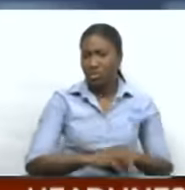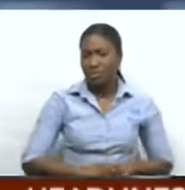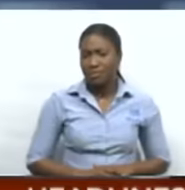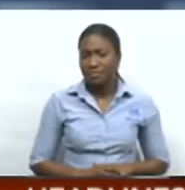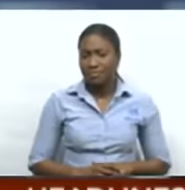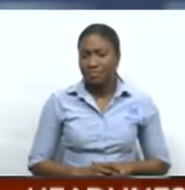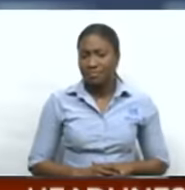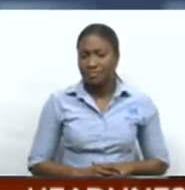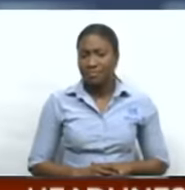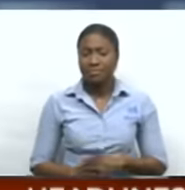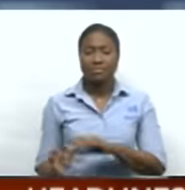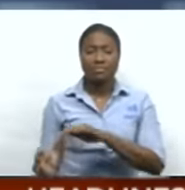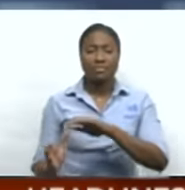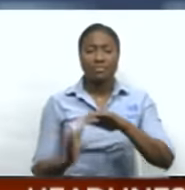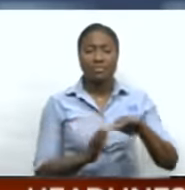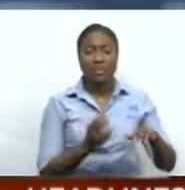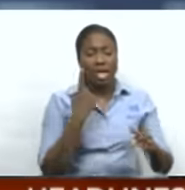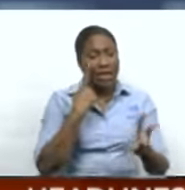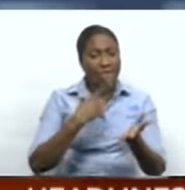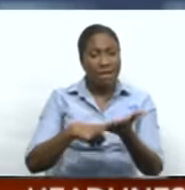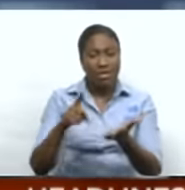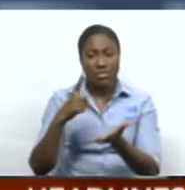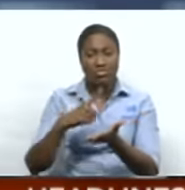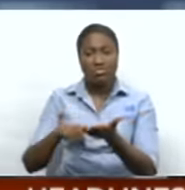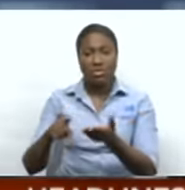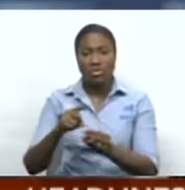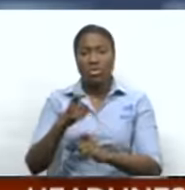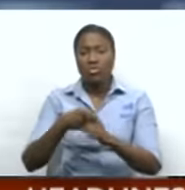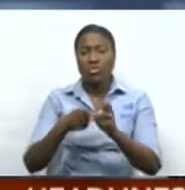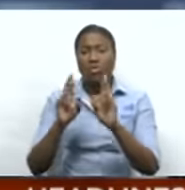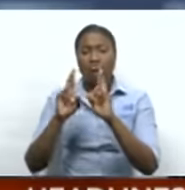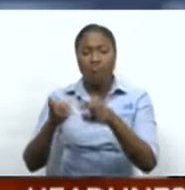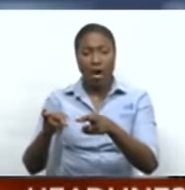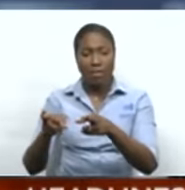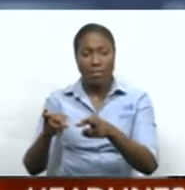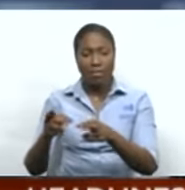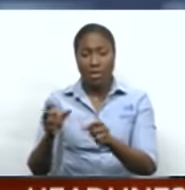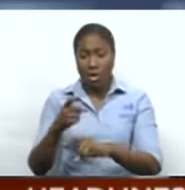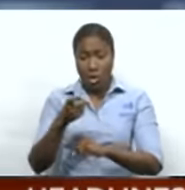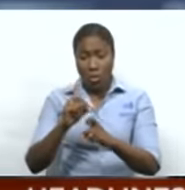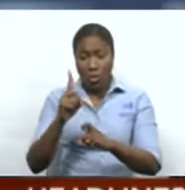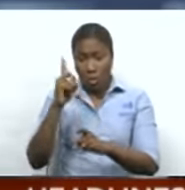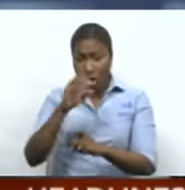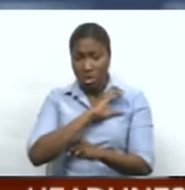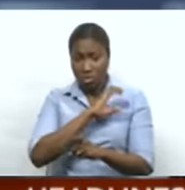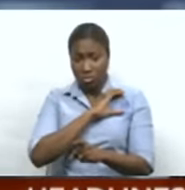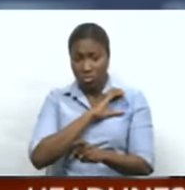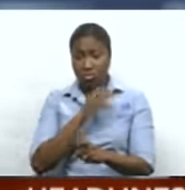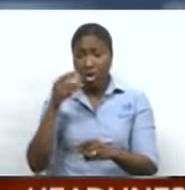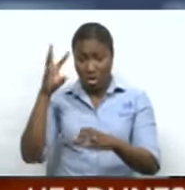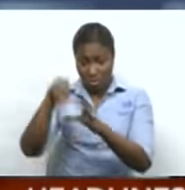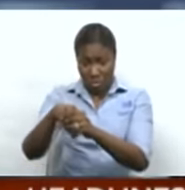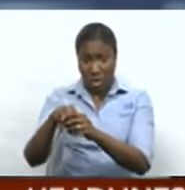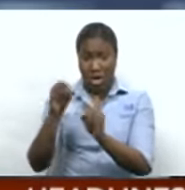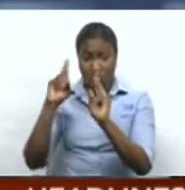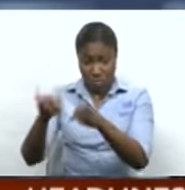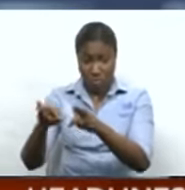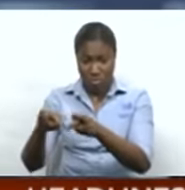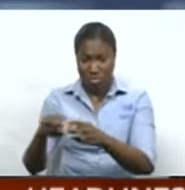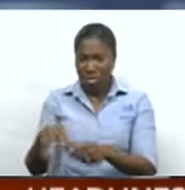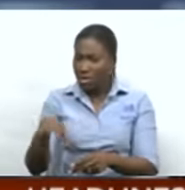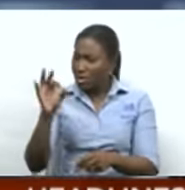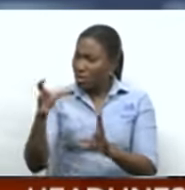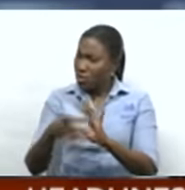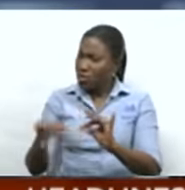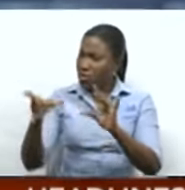An investigation into a suspected robbery and shooting involving an off-duty policeman has revealed information which contradicts the